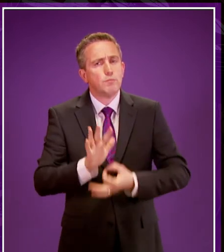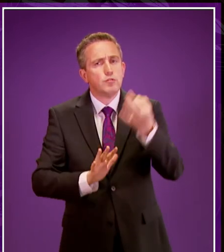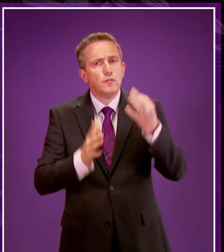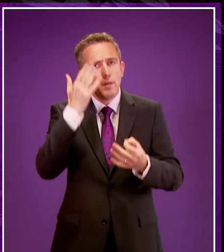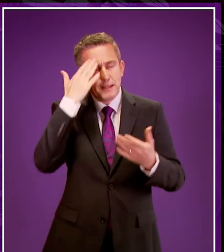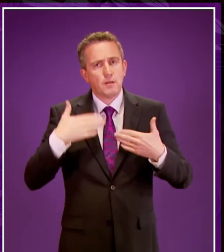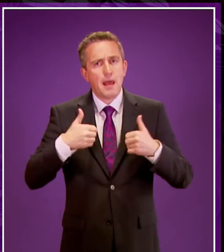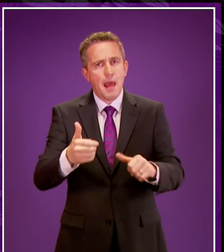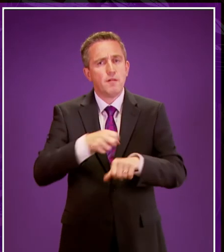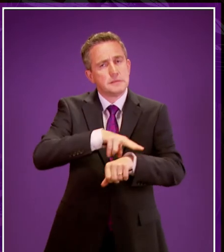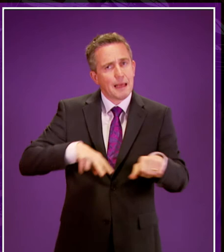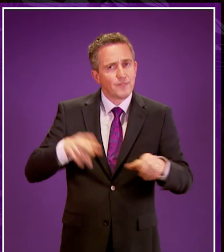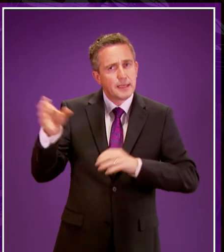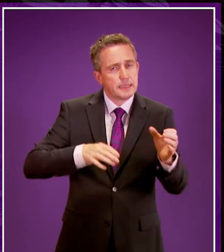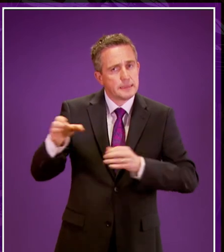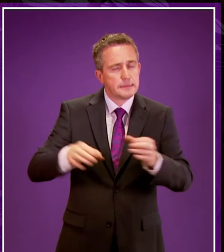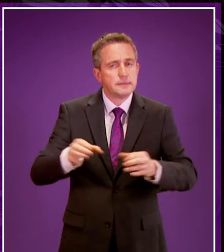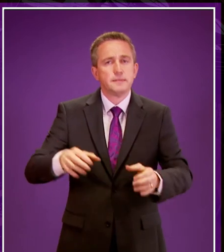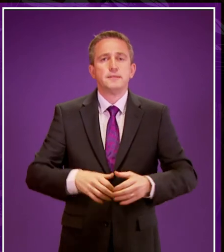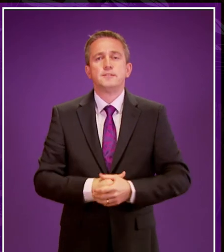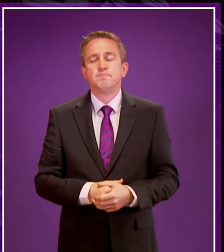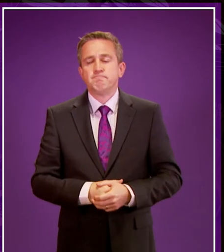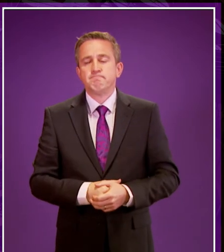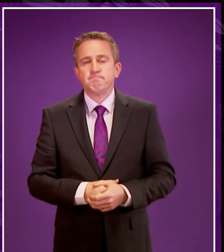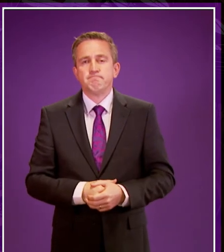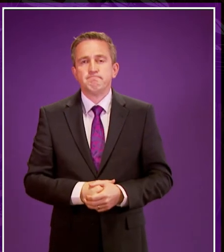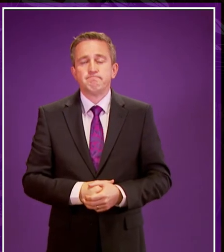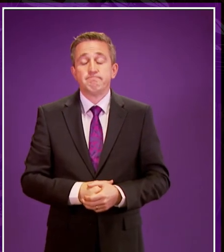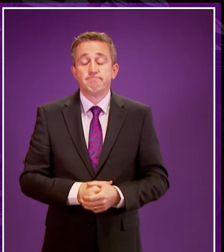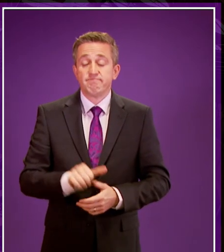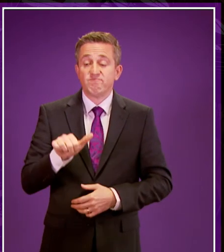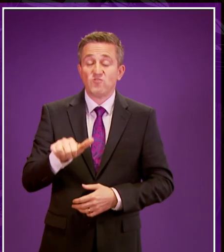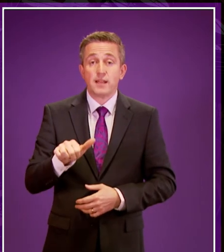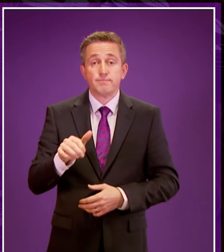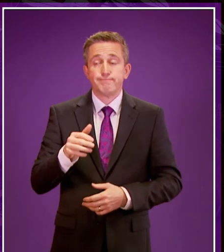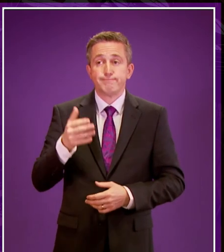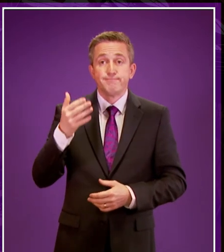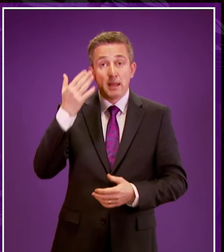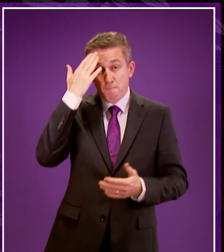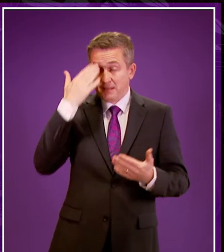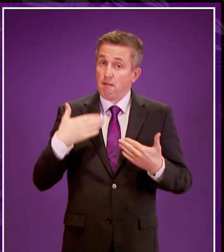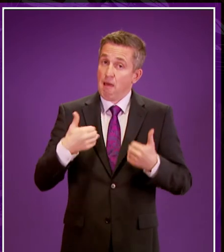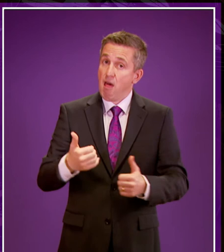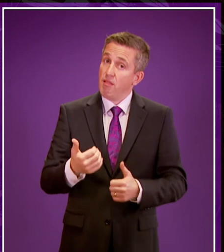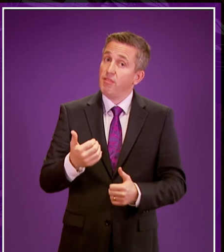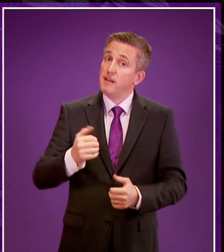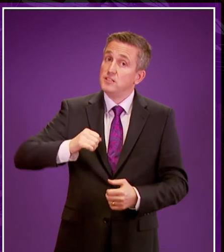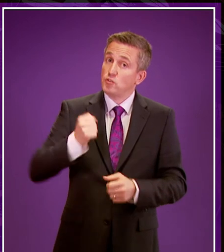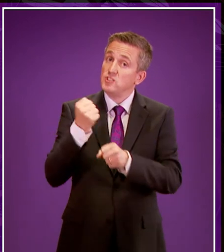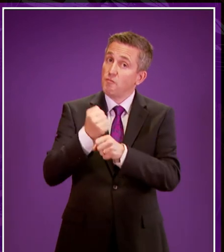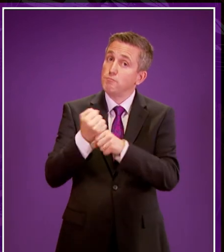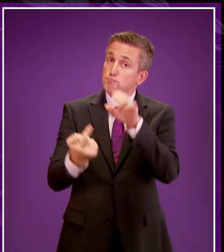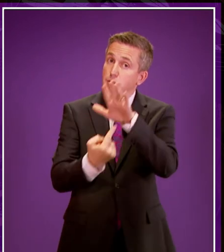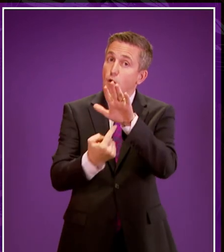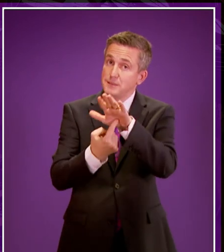workforce, please? Minister. Well, as the member has pointed out, mental health is a priority for the Scottish